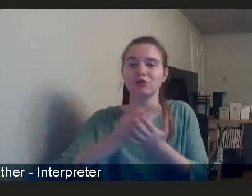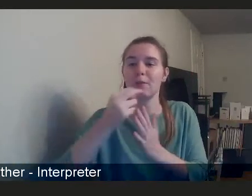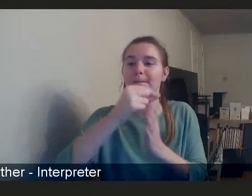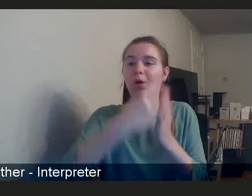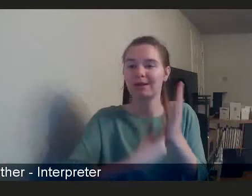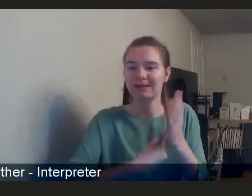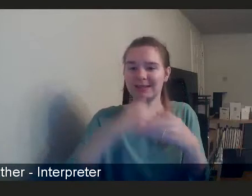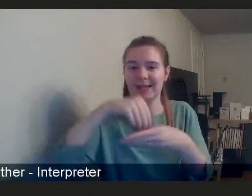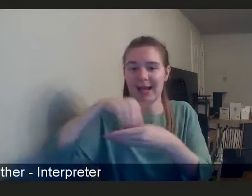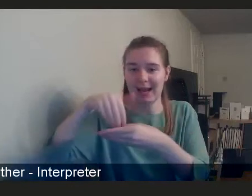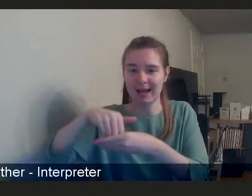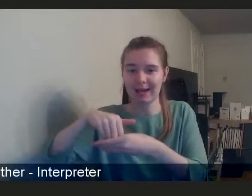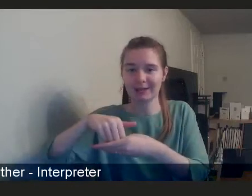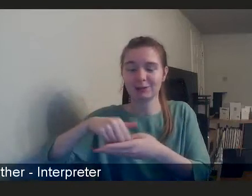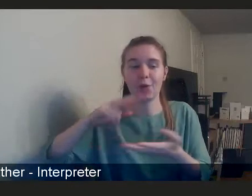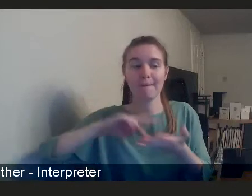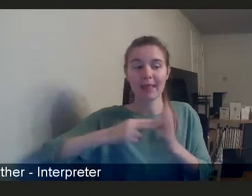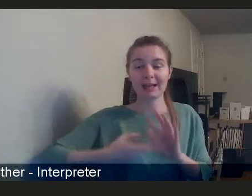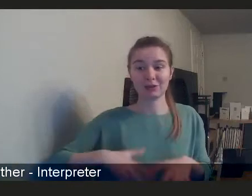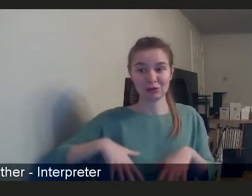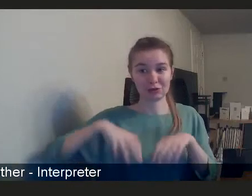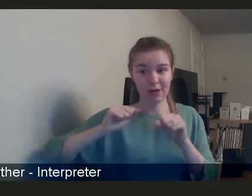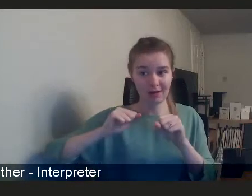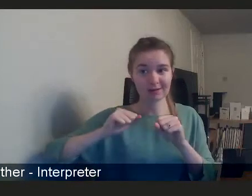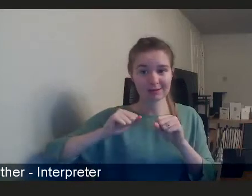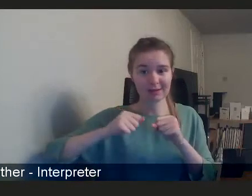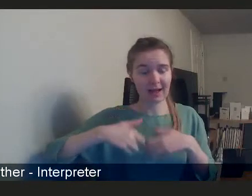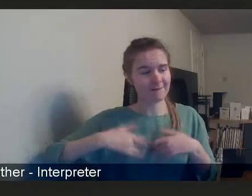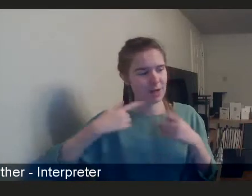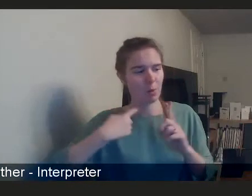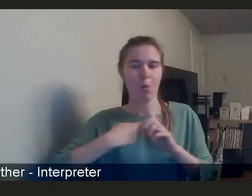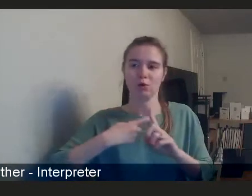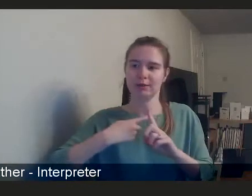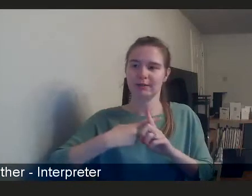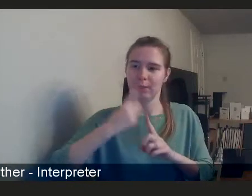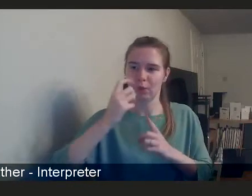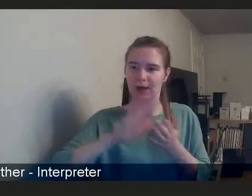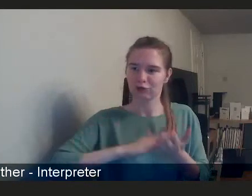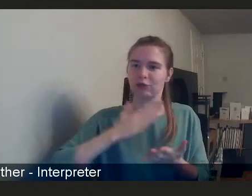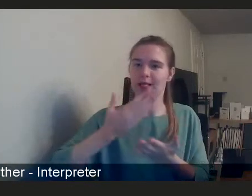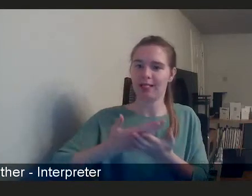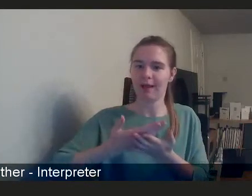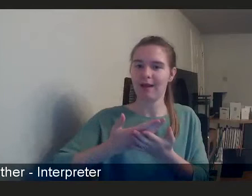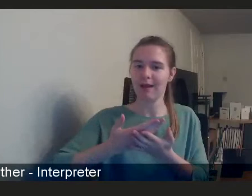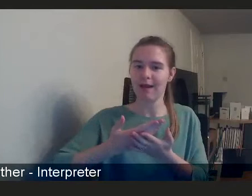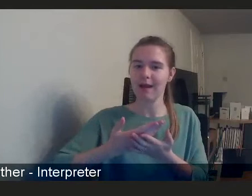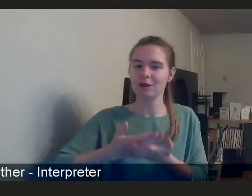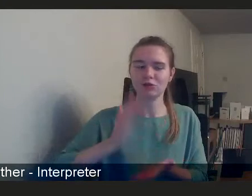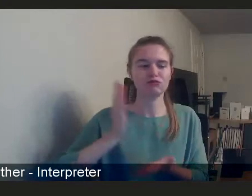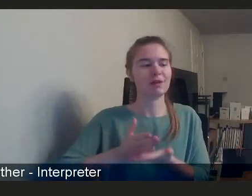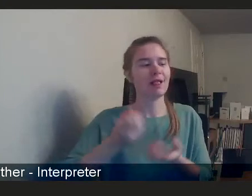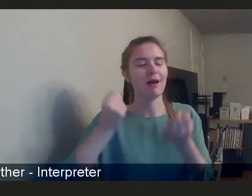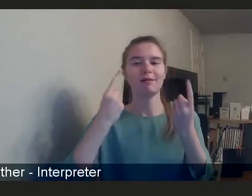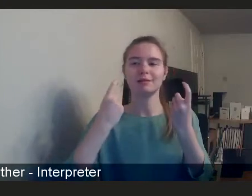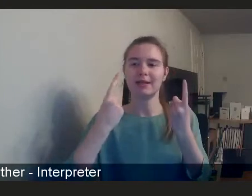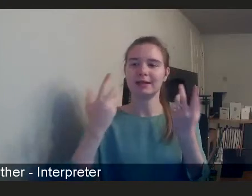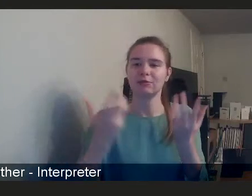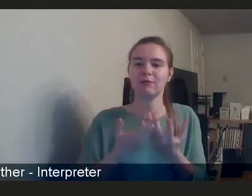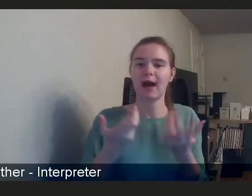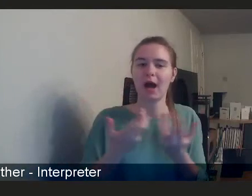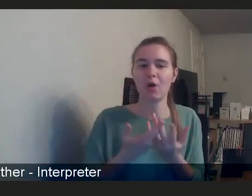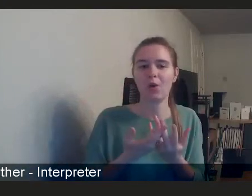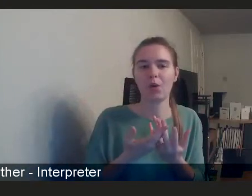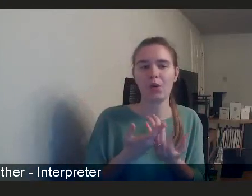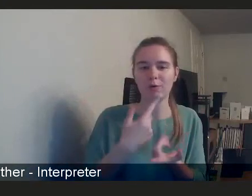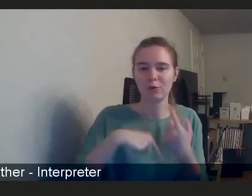so those plans are beginning and I'm quite optimistic that we can translate that into a real understanding of how to, uh,